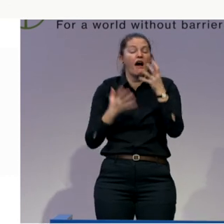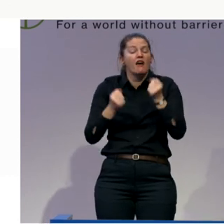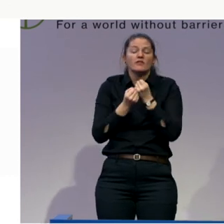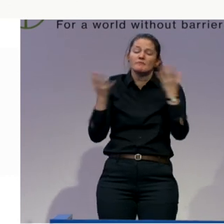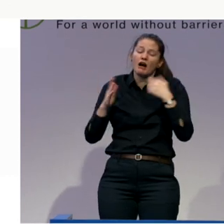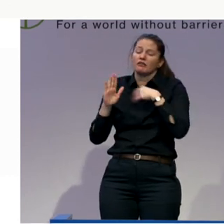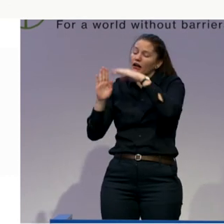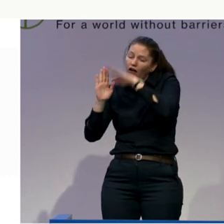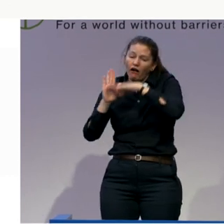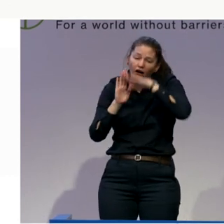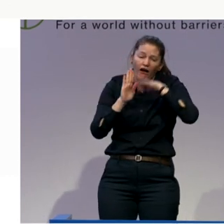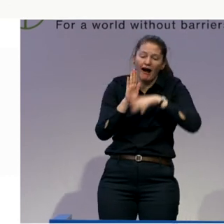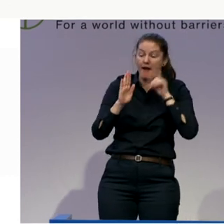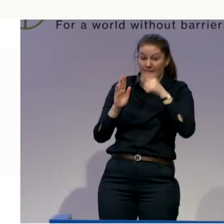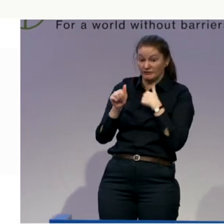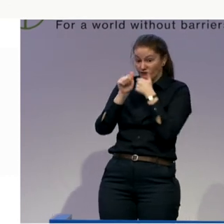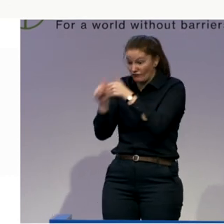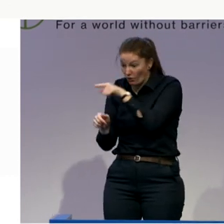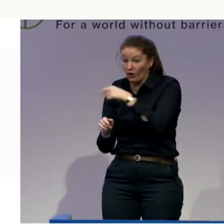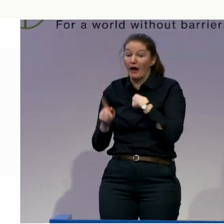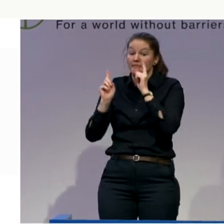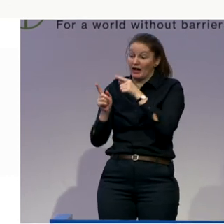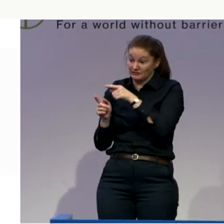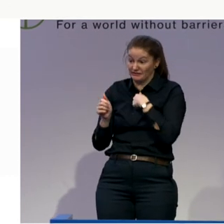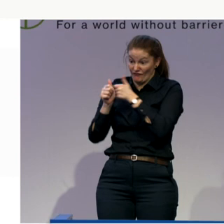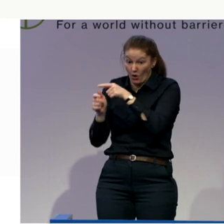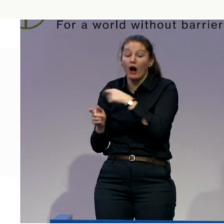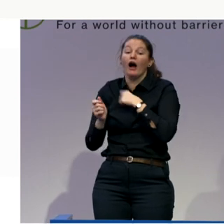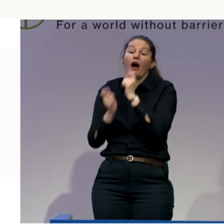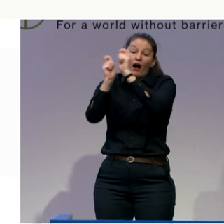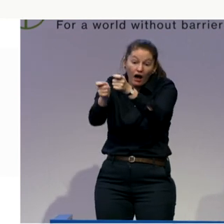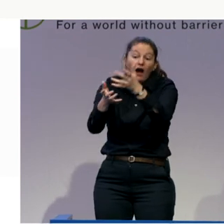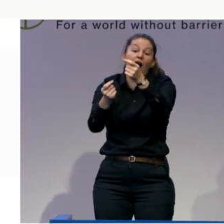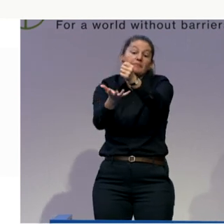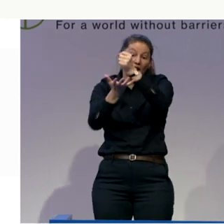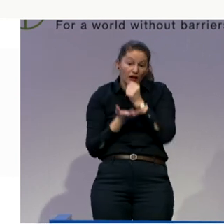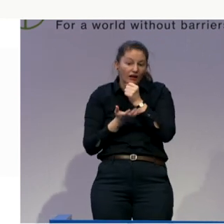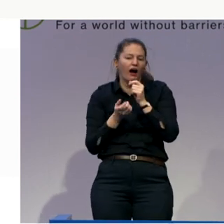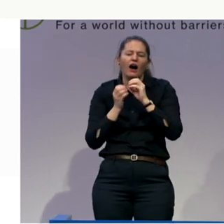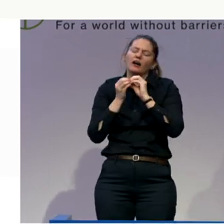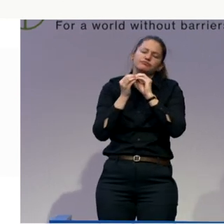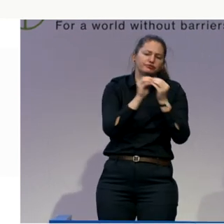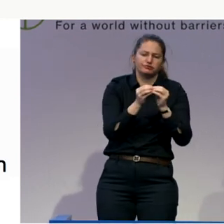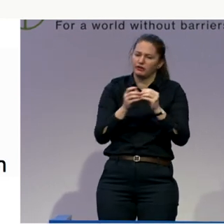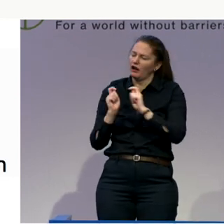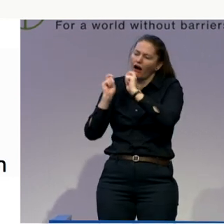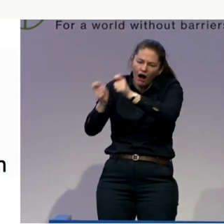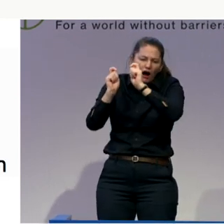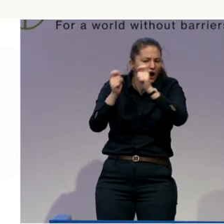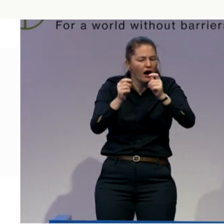kind of budget will I get when I do my application, and such. And, well,